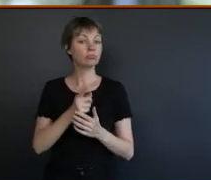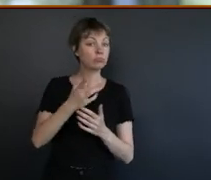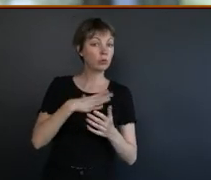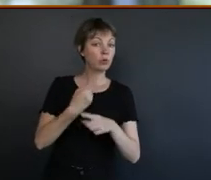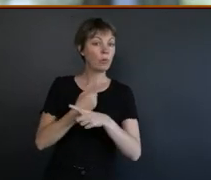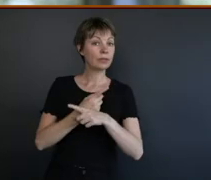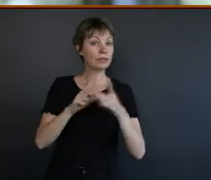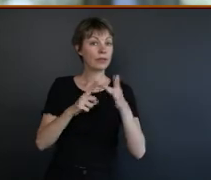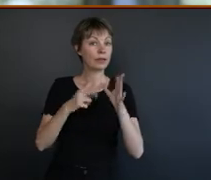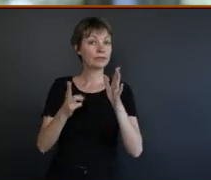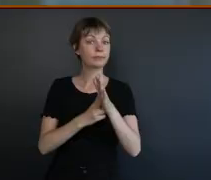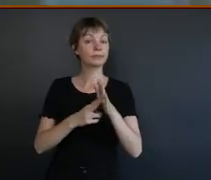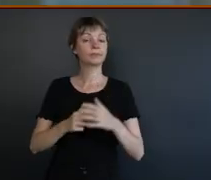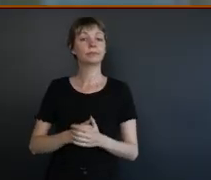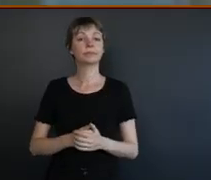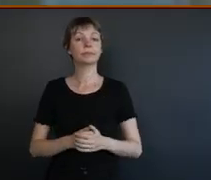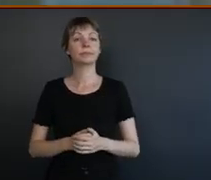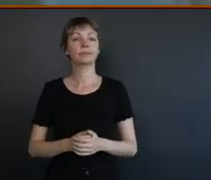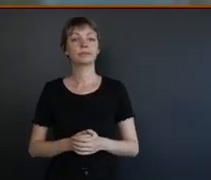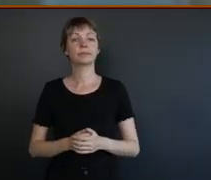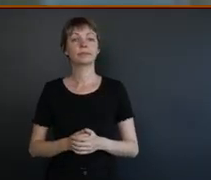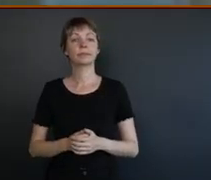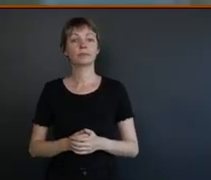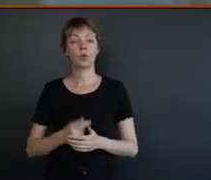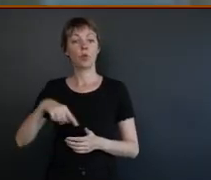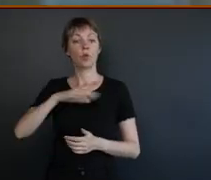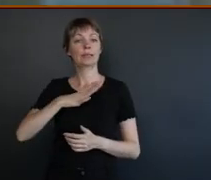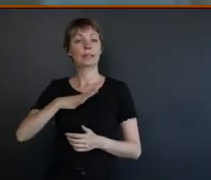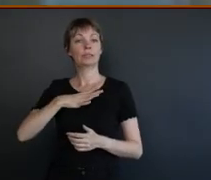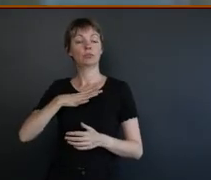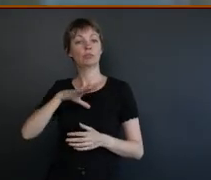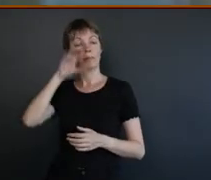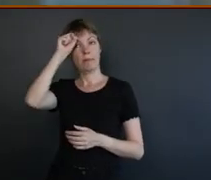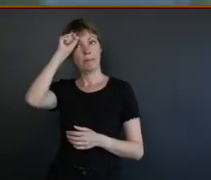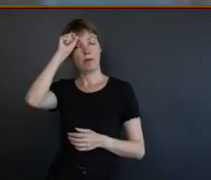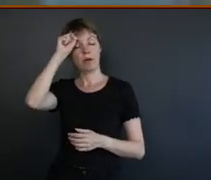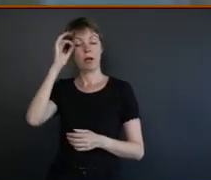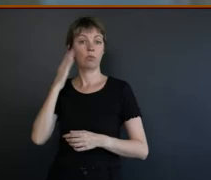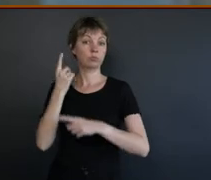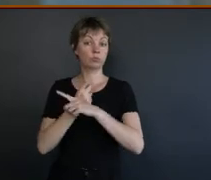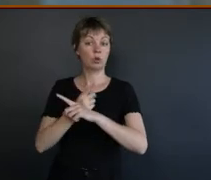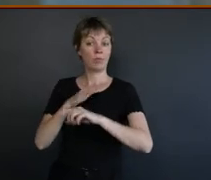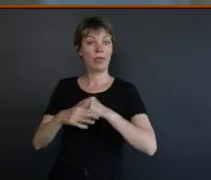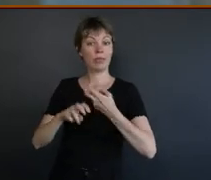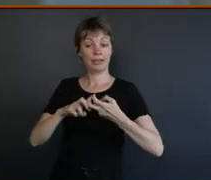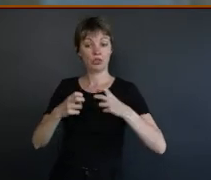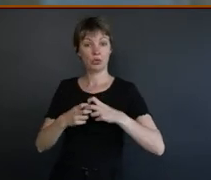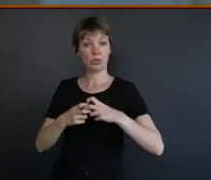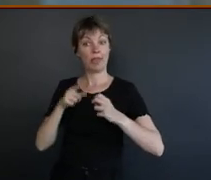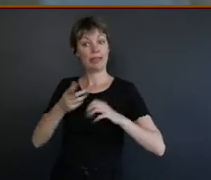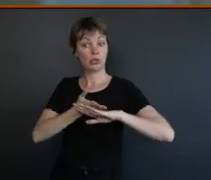Ian? Yeah, well, one thing that we have to remember as well when we're talking about these issues, that these aren't